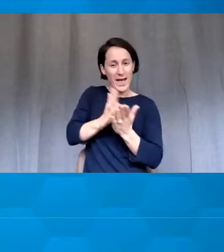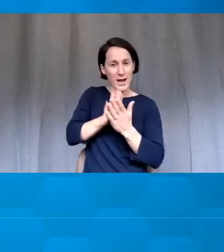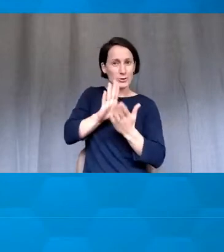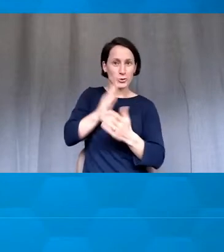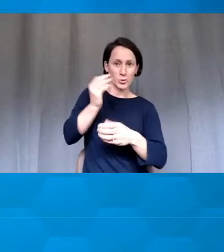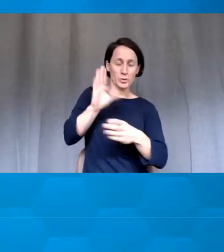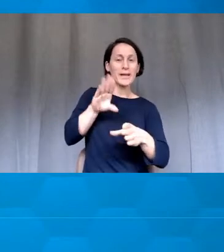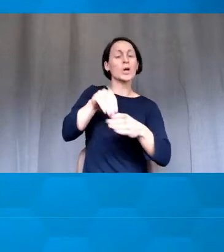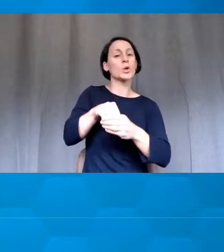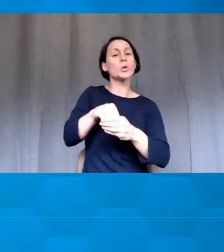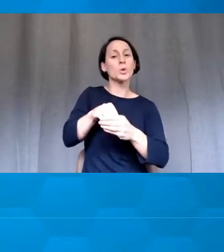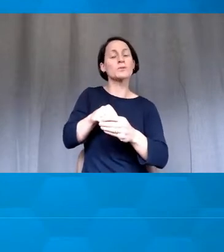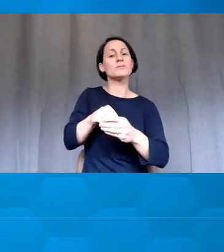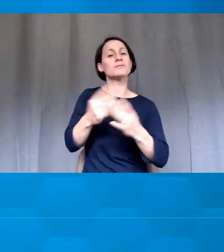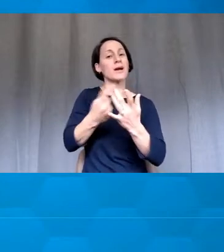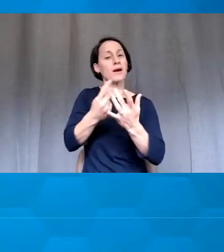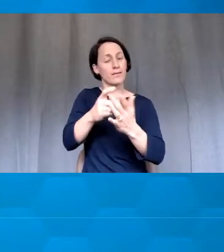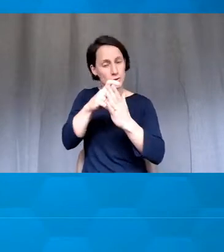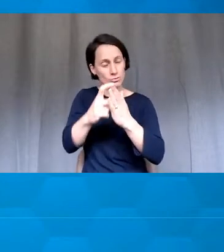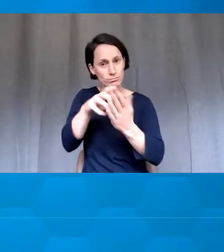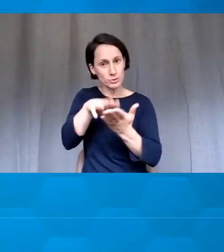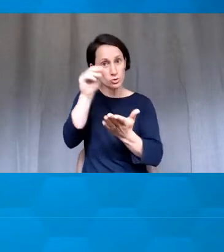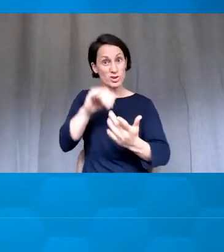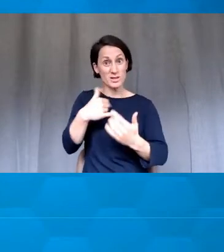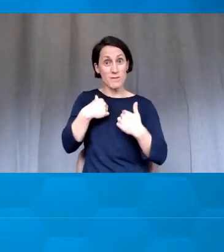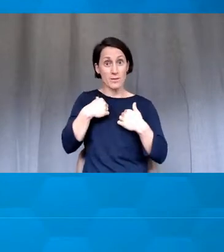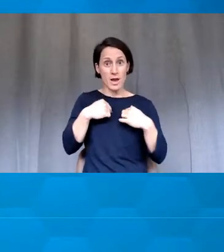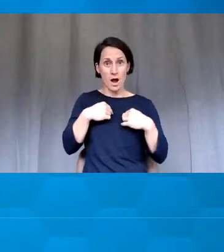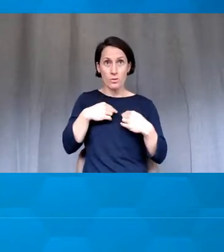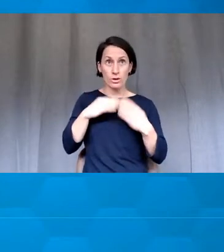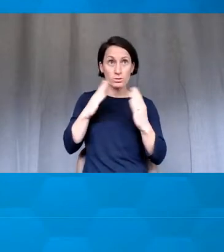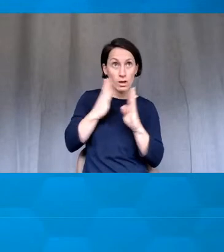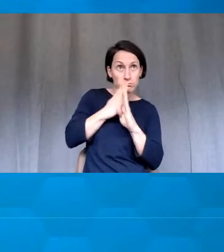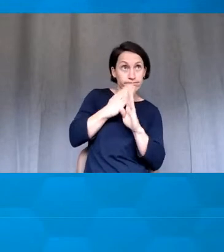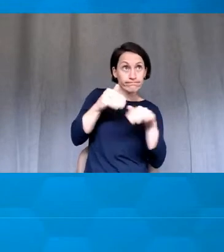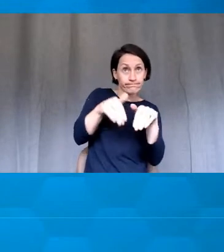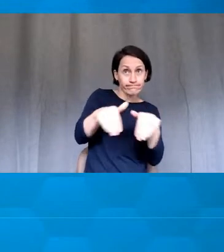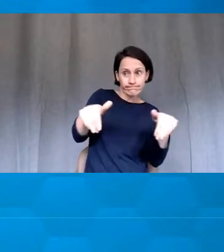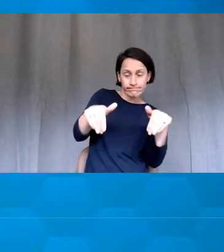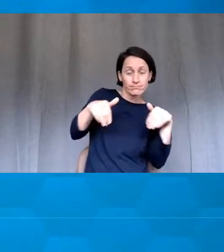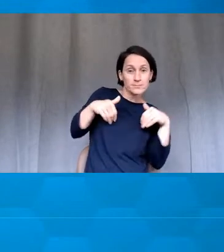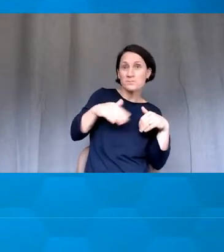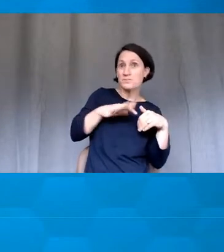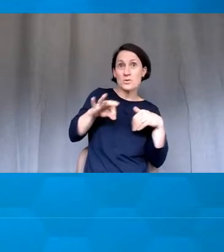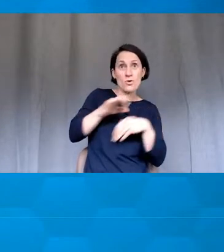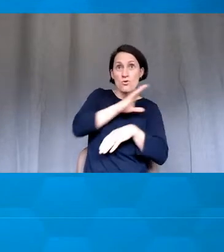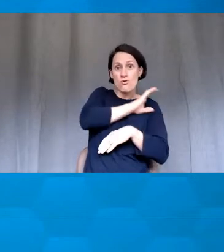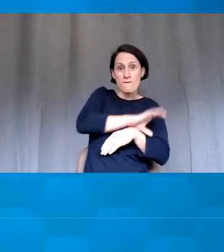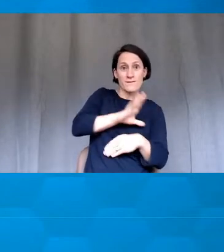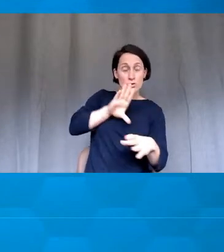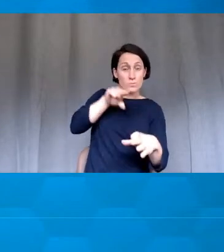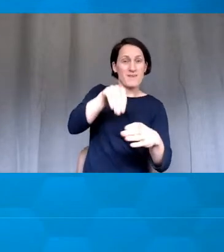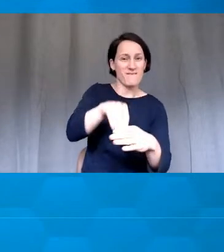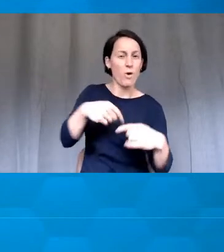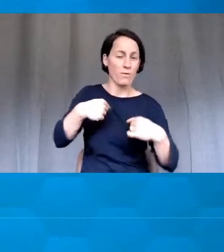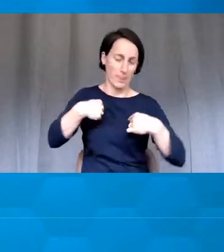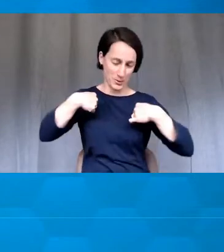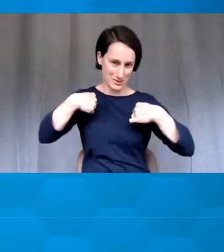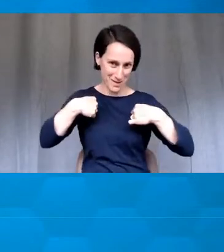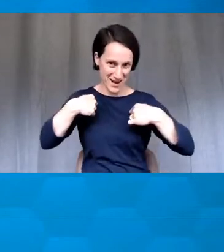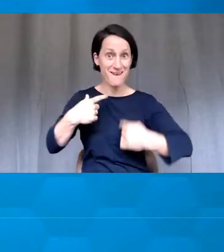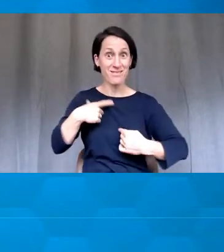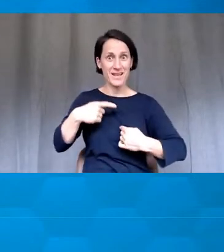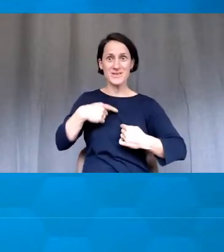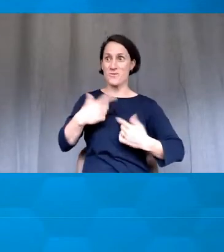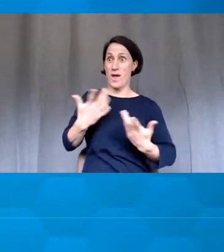who perhaps was a little bit more introverted or didn't feel as confident in participating and engaging. For me, that's where I drive a lot of the